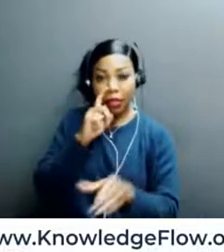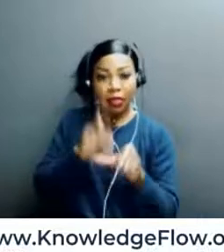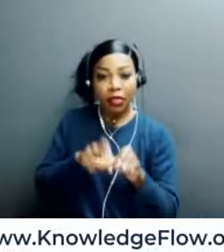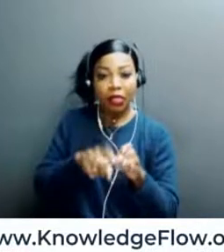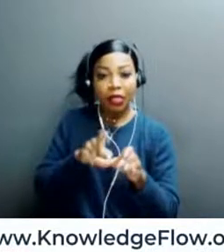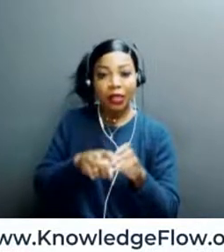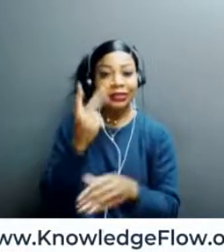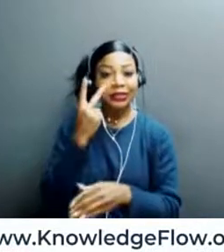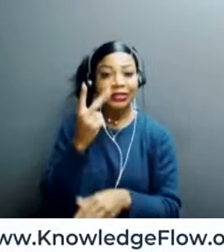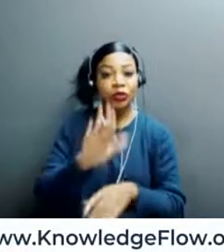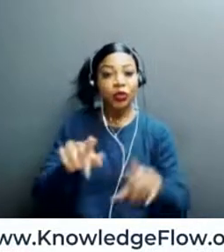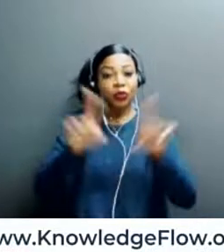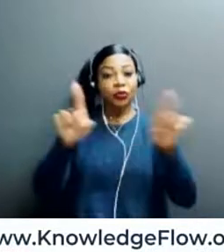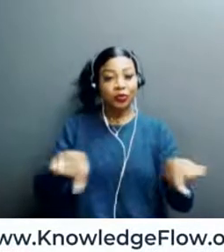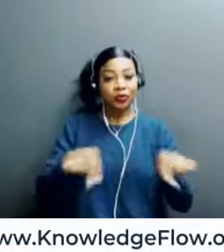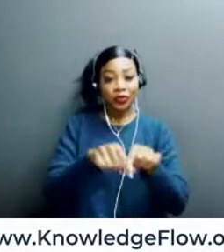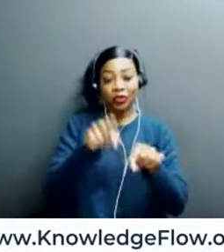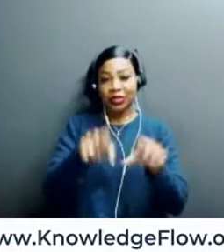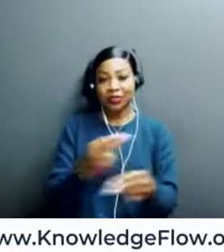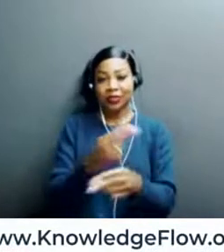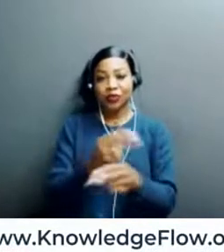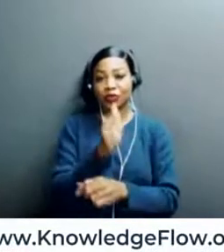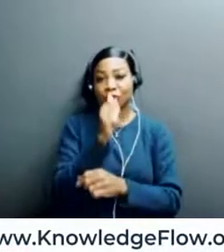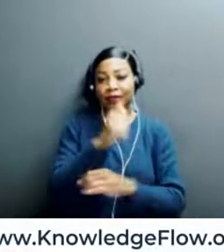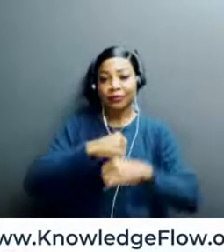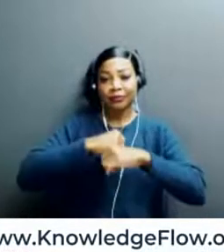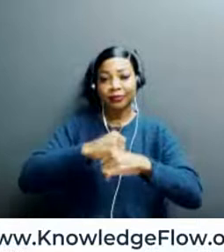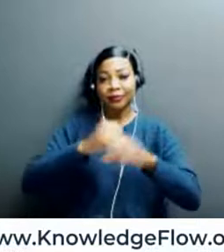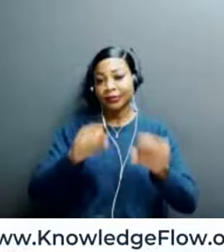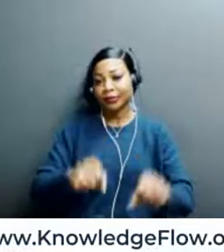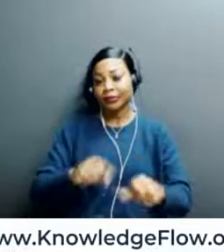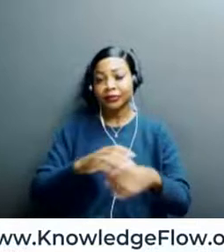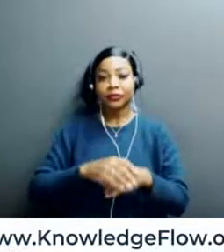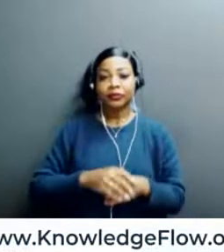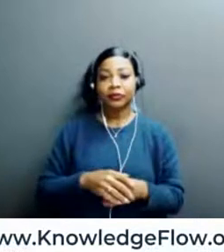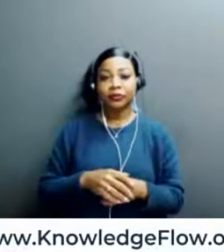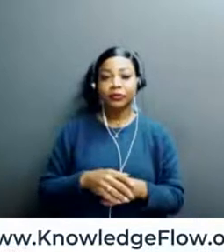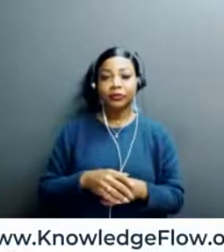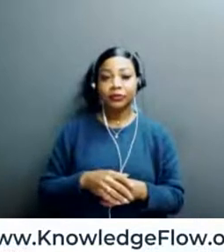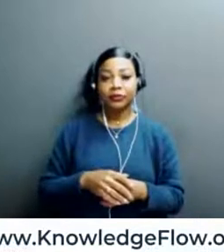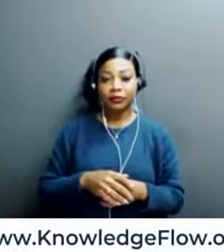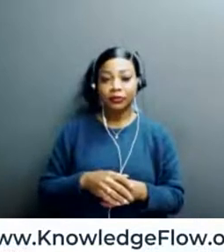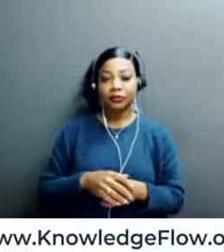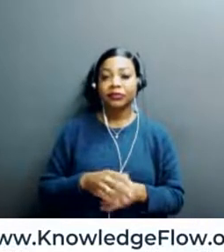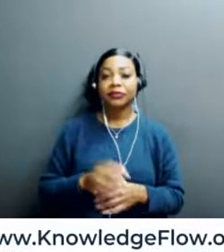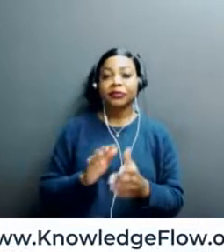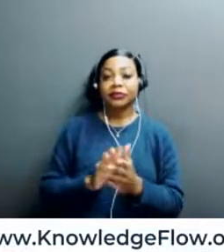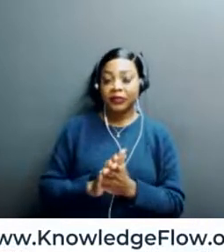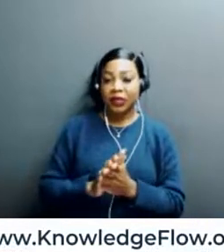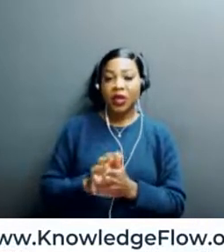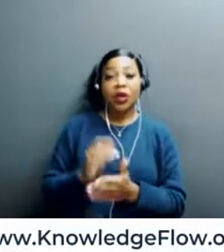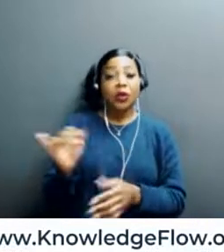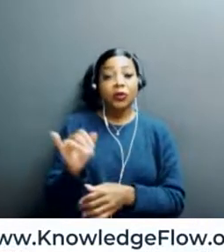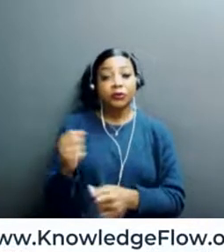what's on your screen, you can use a privacy protector. Make sure that and it was already touched on that people aren't within hearing distance.